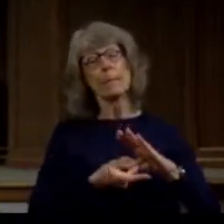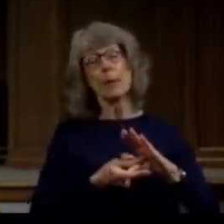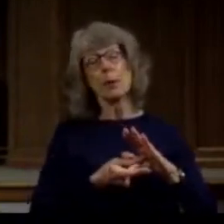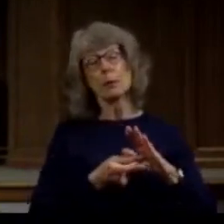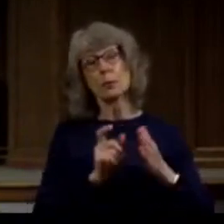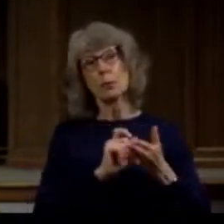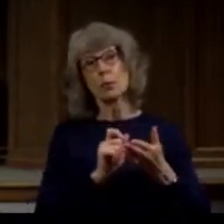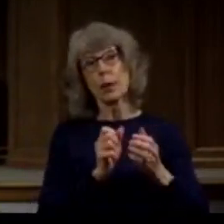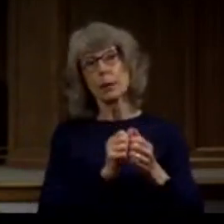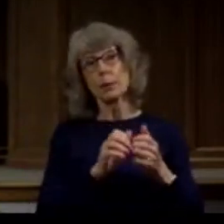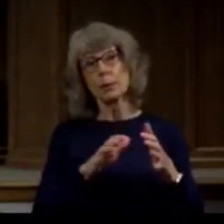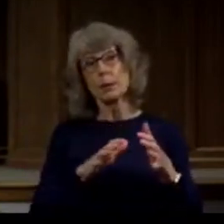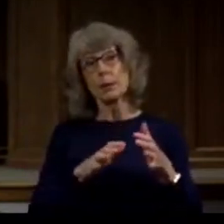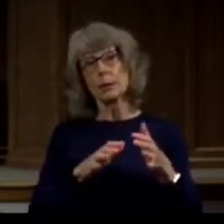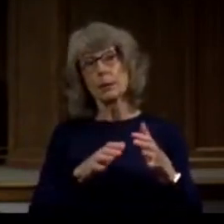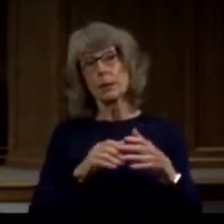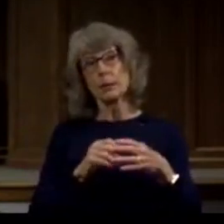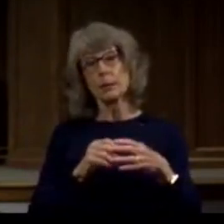of an experience